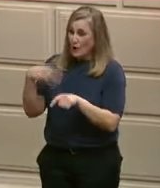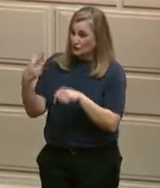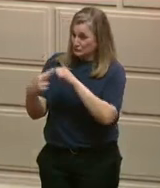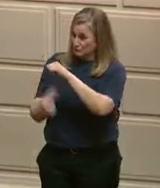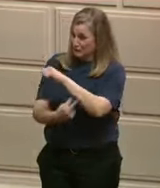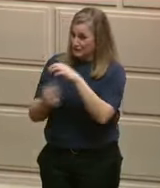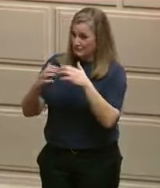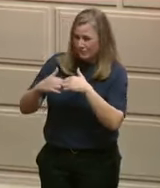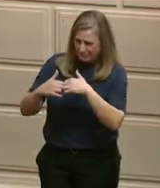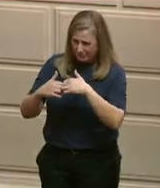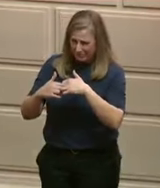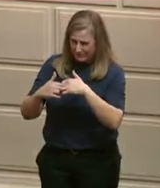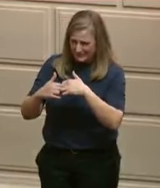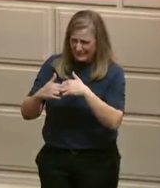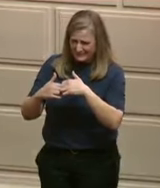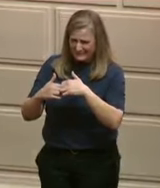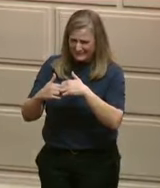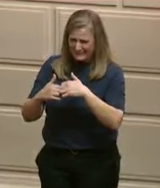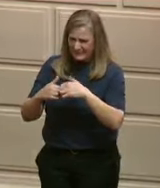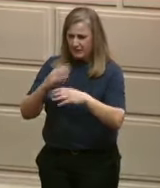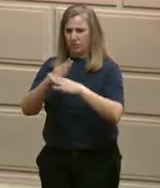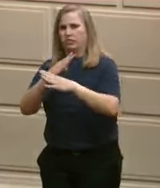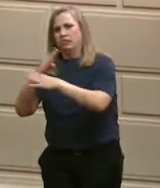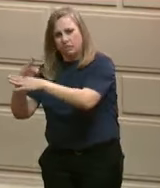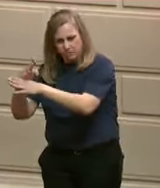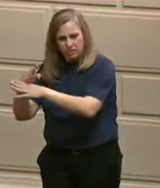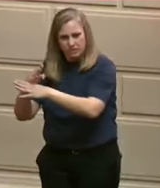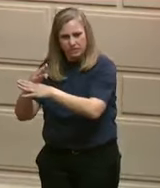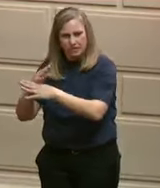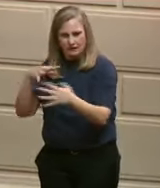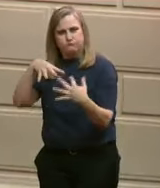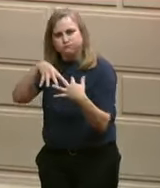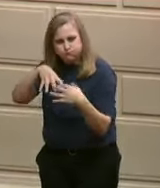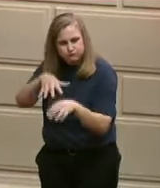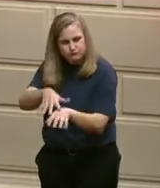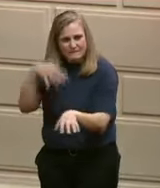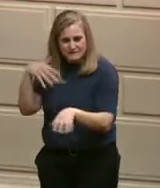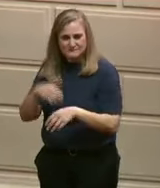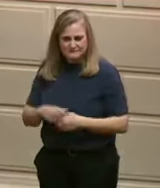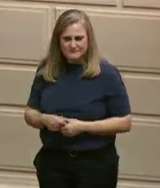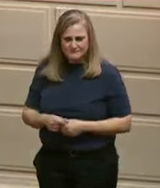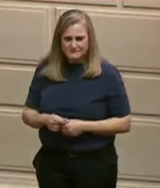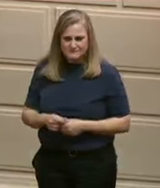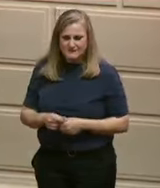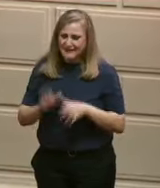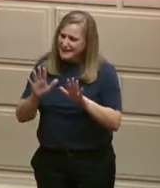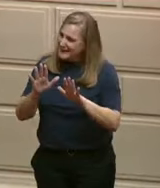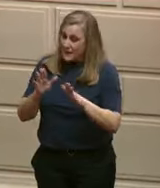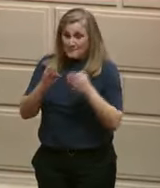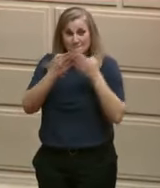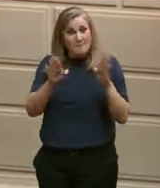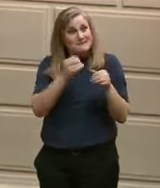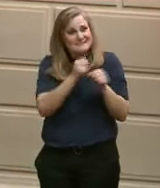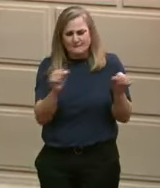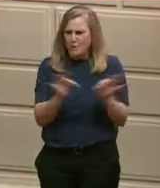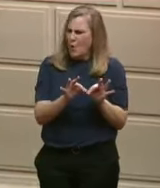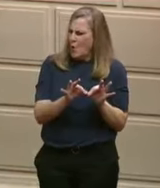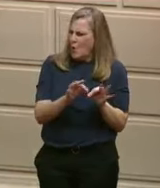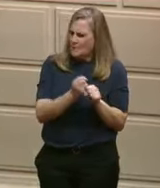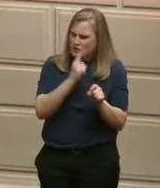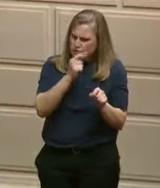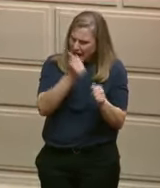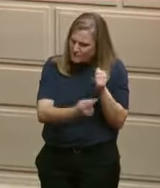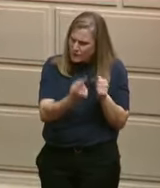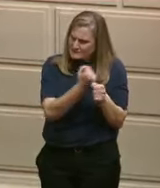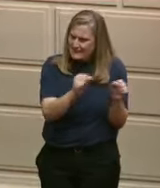part of the Washington Bridge as a public safety measure. I know this impacted routines like getting